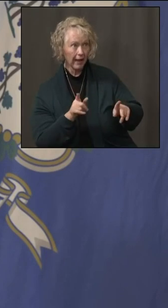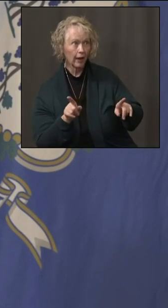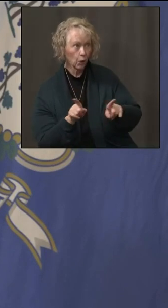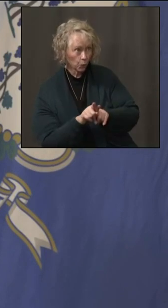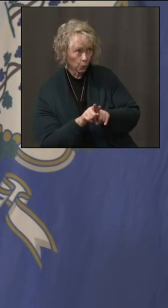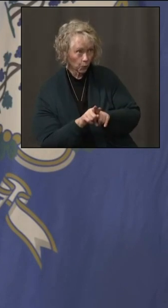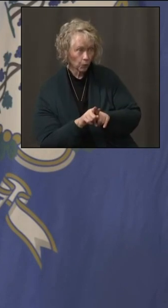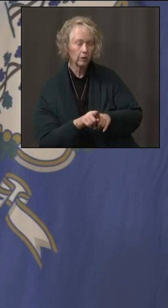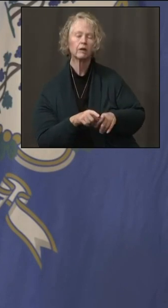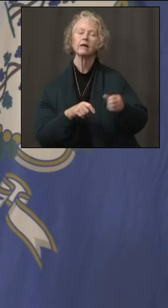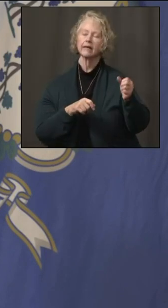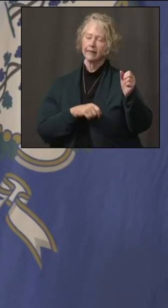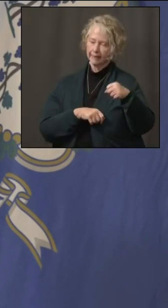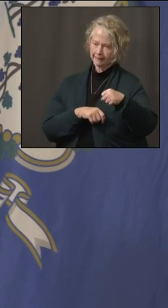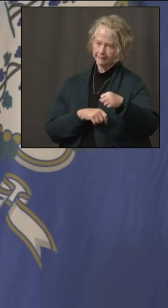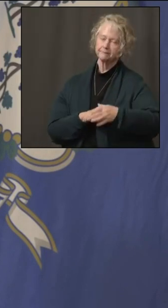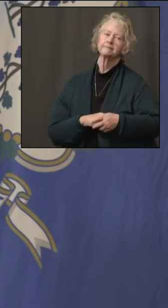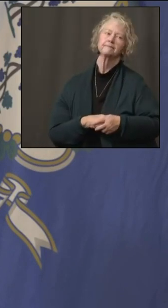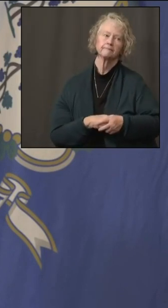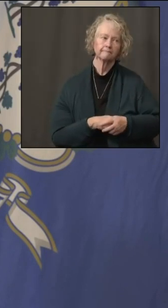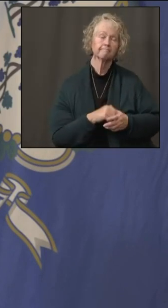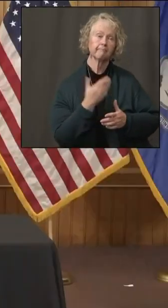That's right. Okay. Thank you.